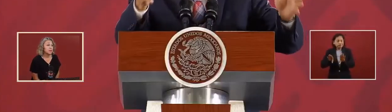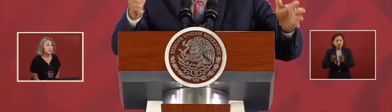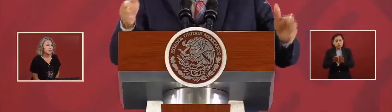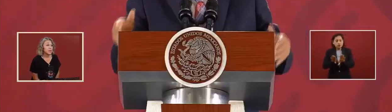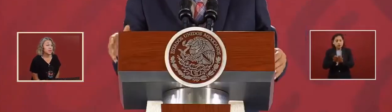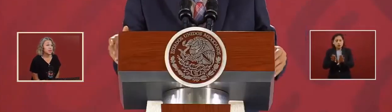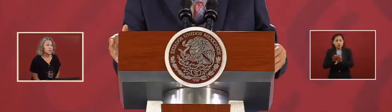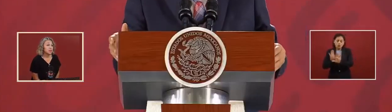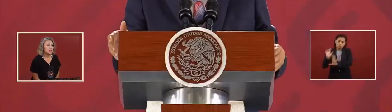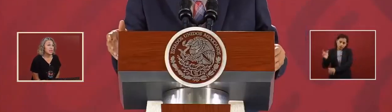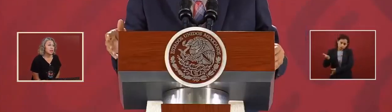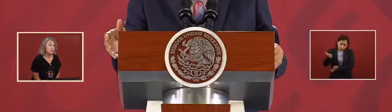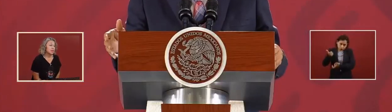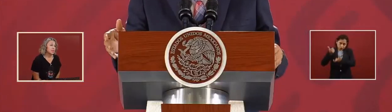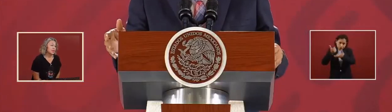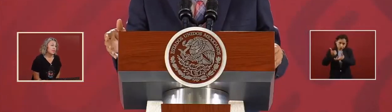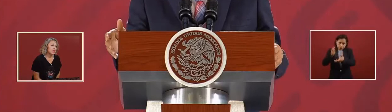southeast